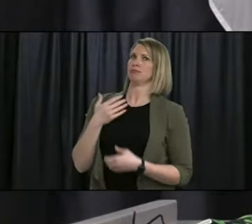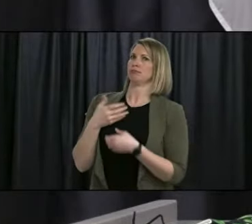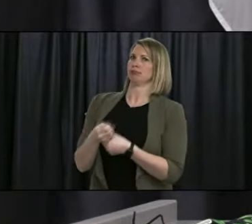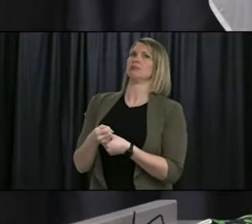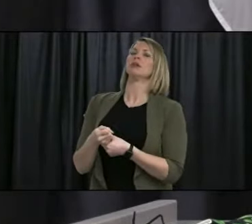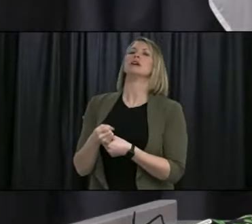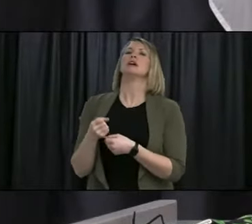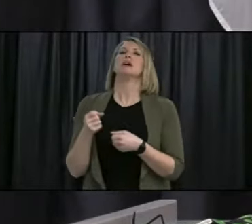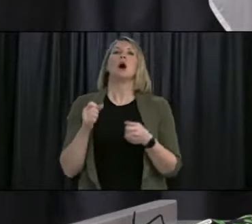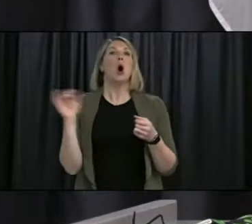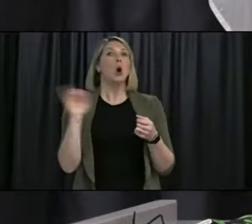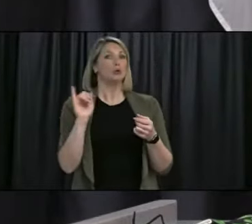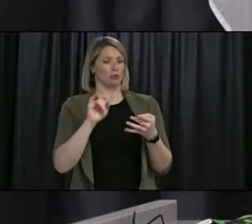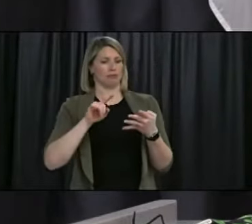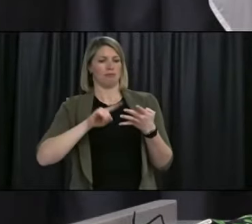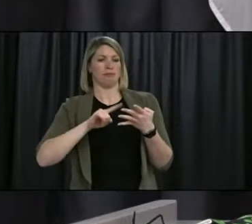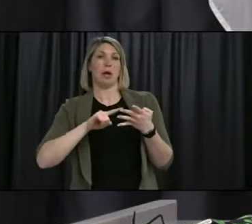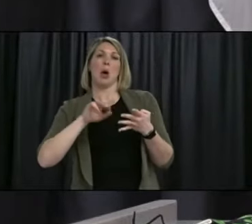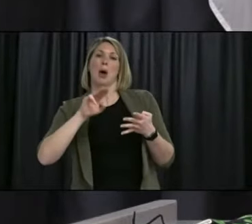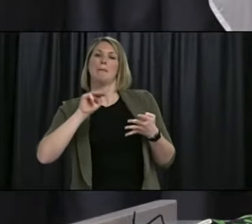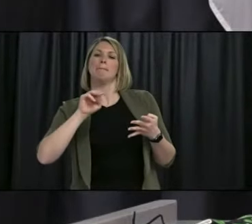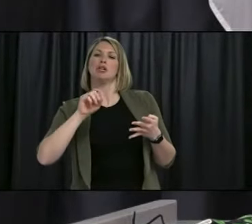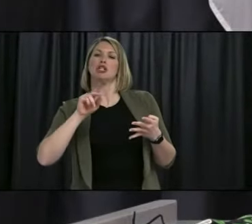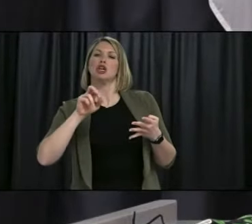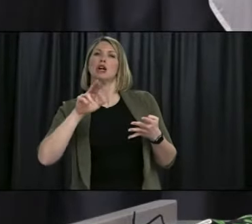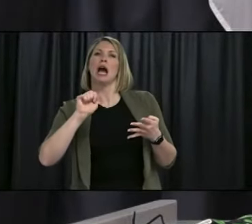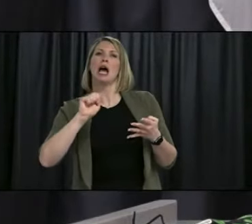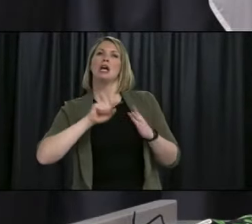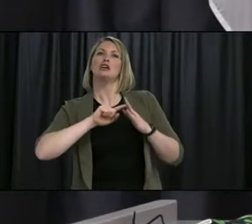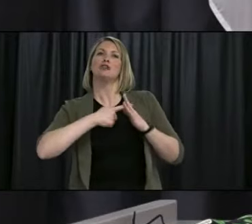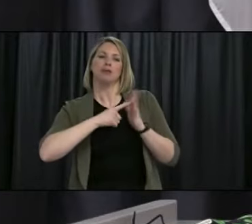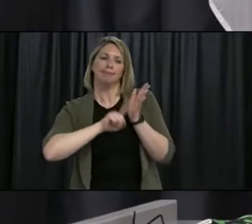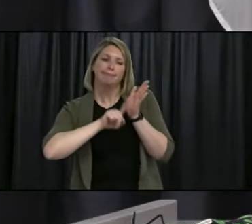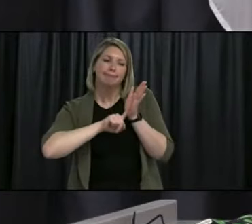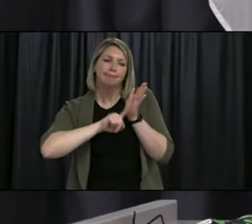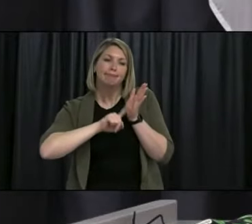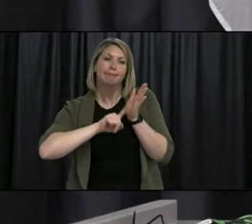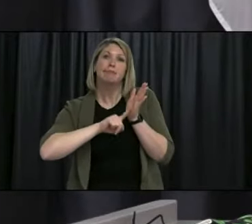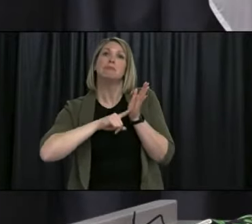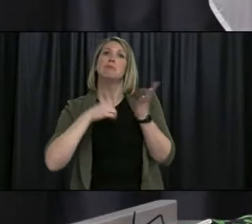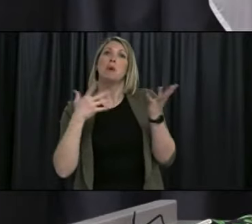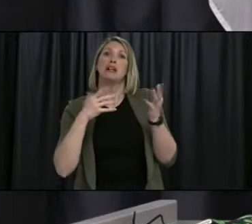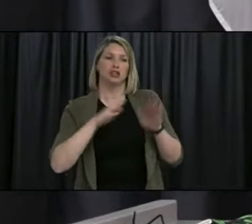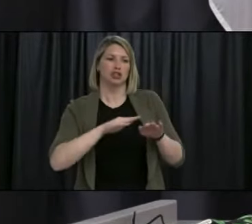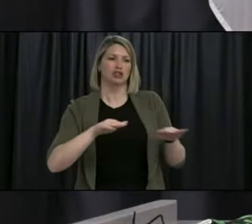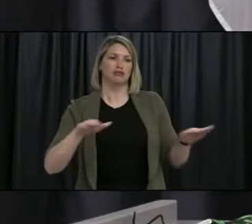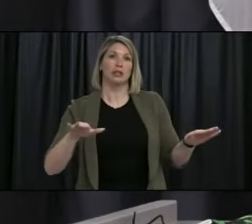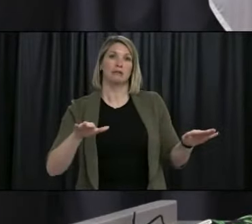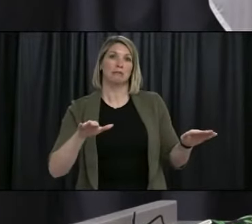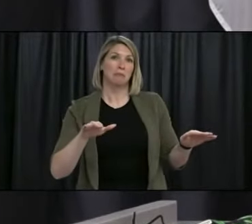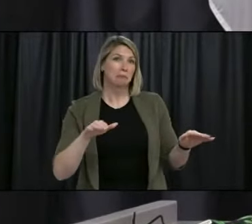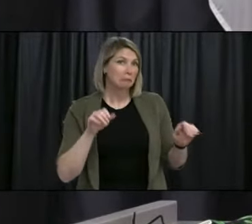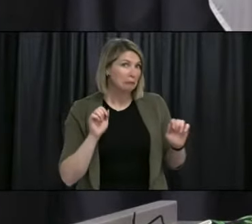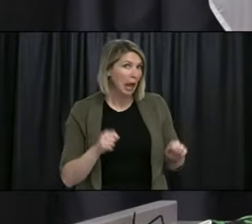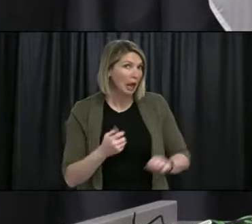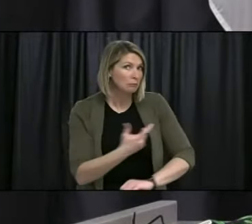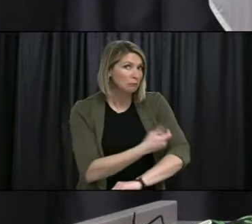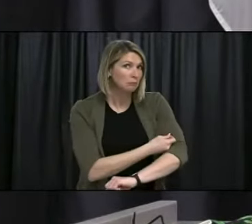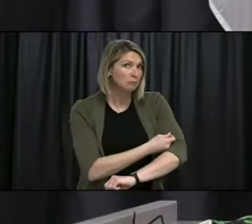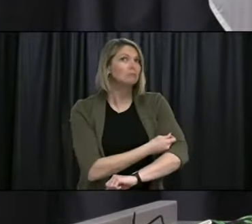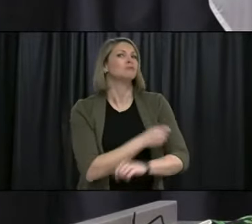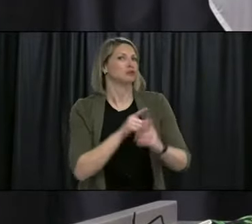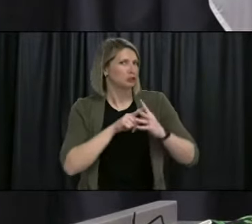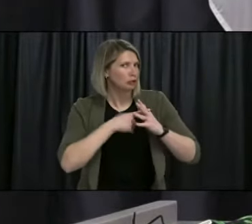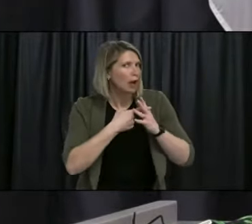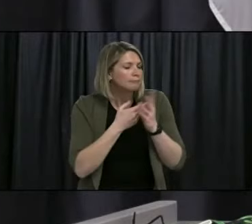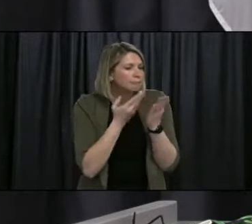beginning to study the vaccine in children. Children represent a substantial proportion of our population, and a vaccine for this age group